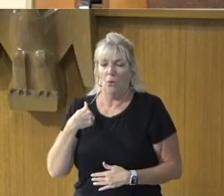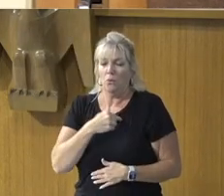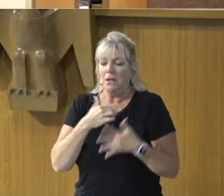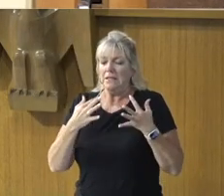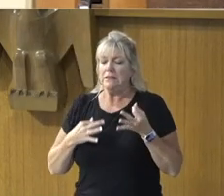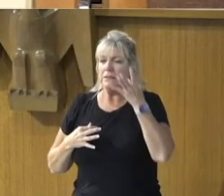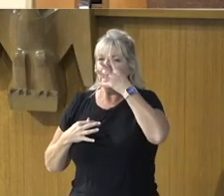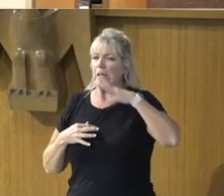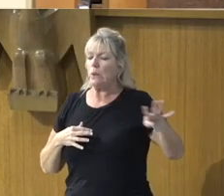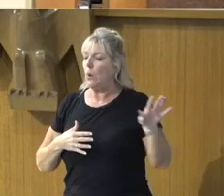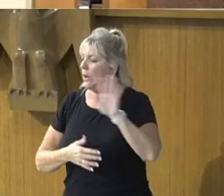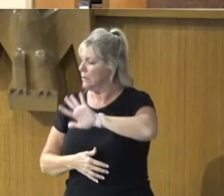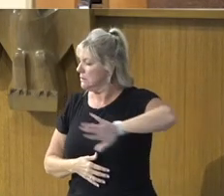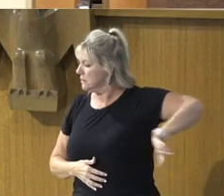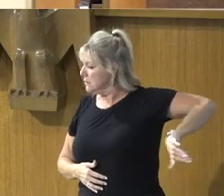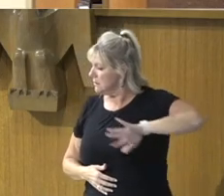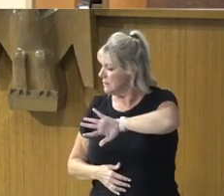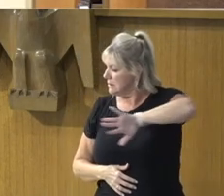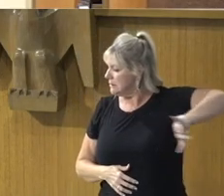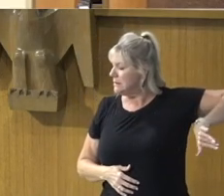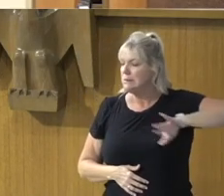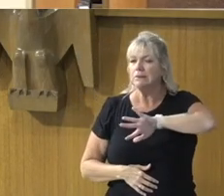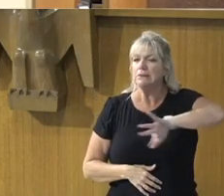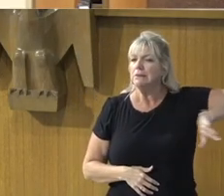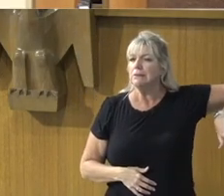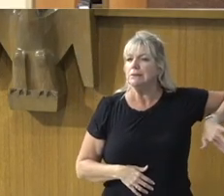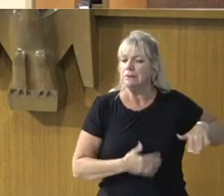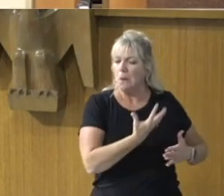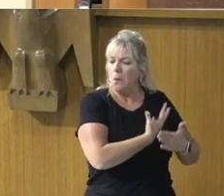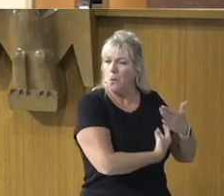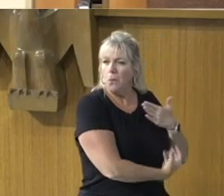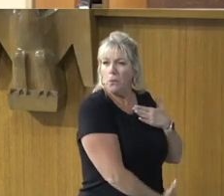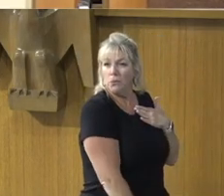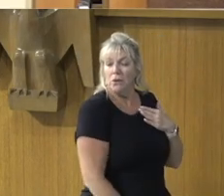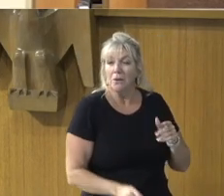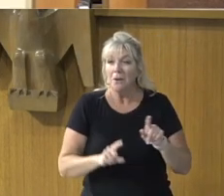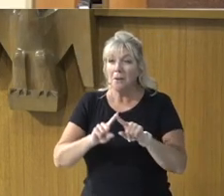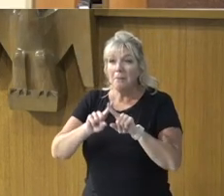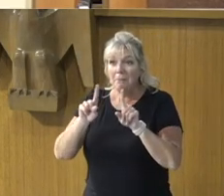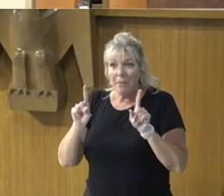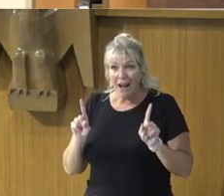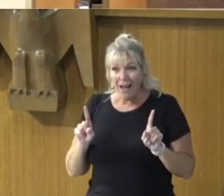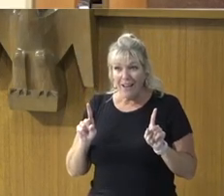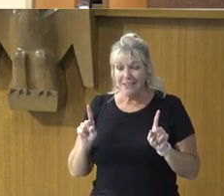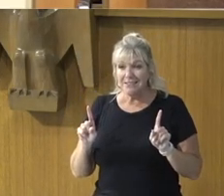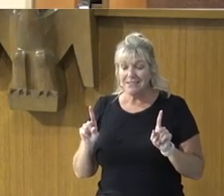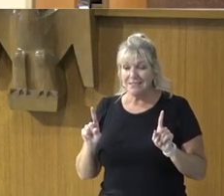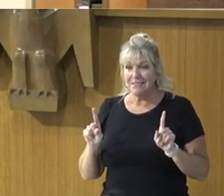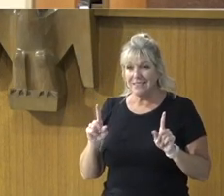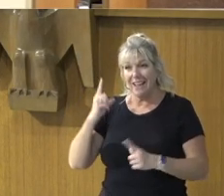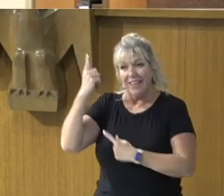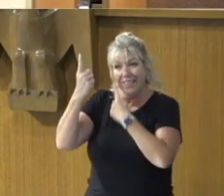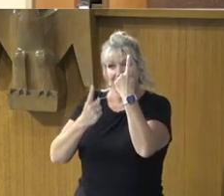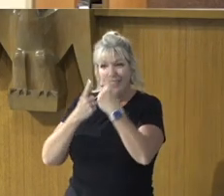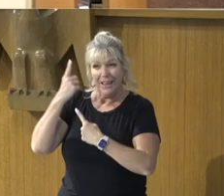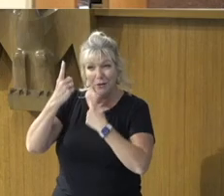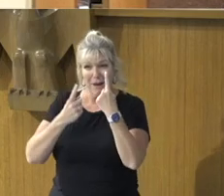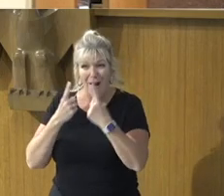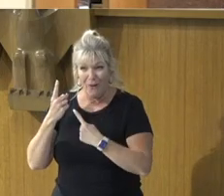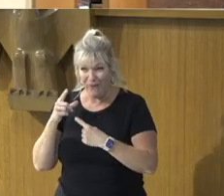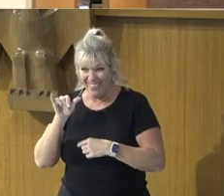pushing it, Into our deep, Deep subconscious, But as the parallel, Or parable of the poor, Teacher